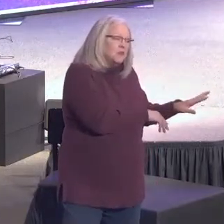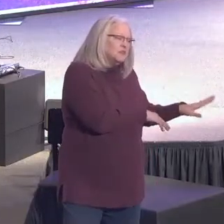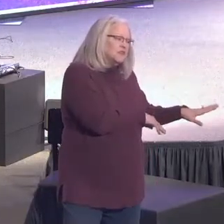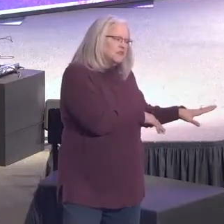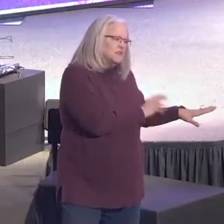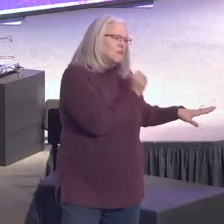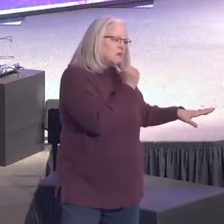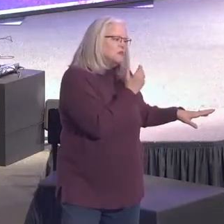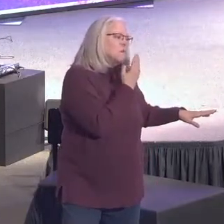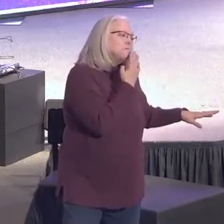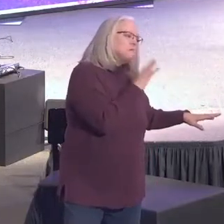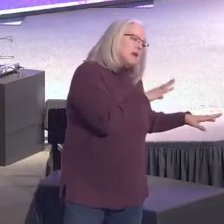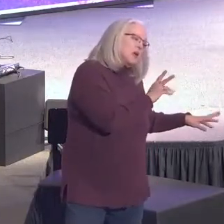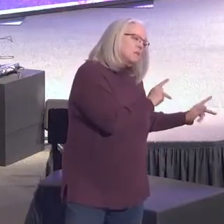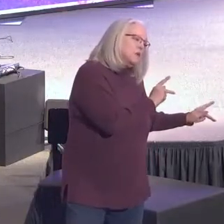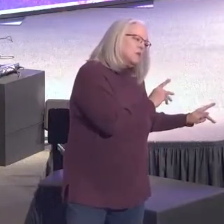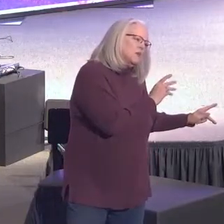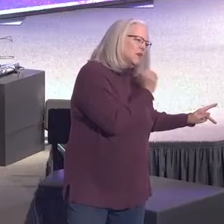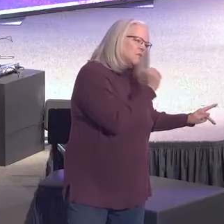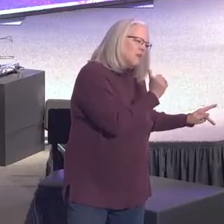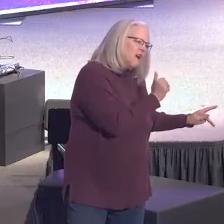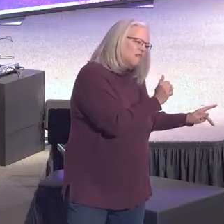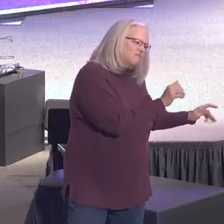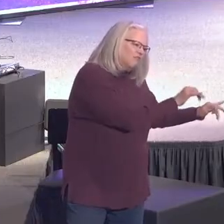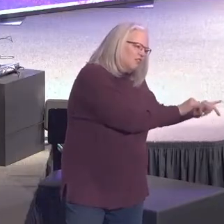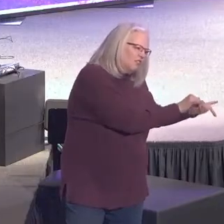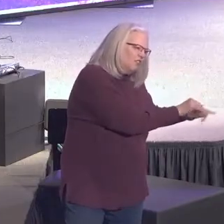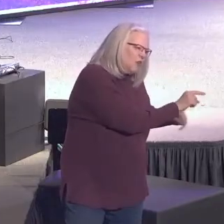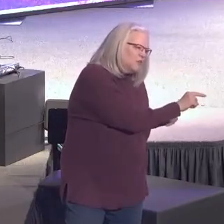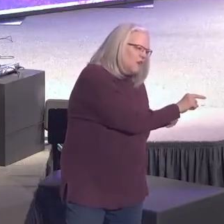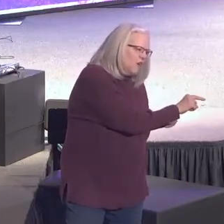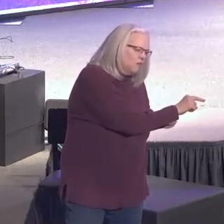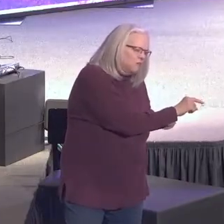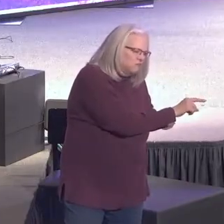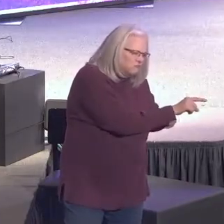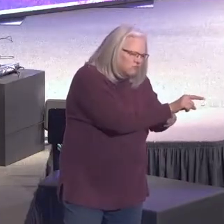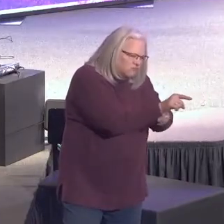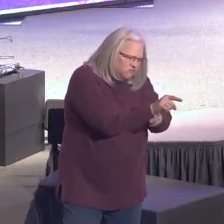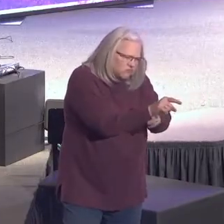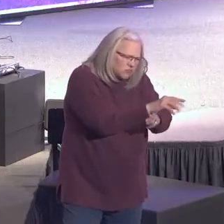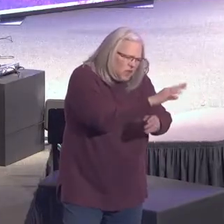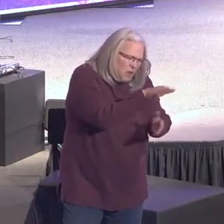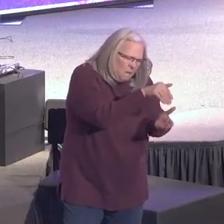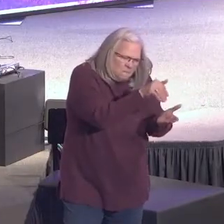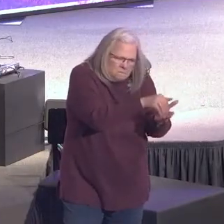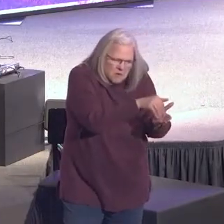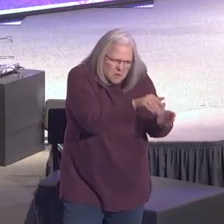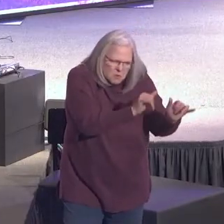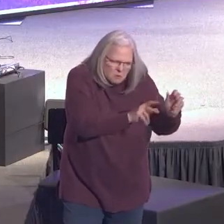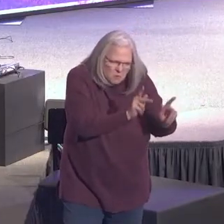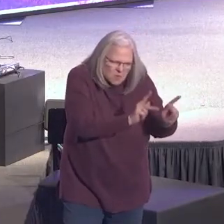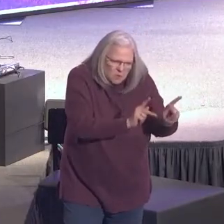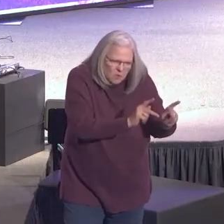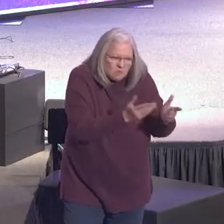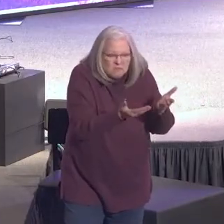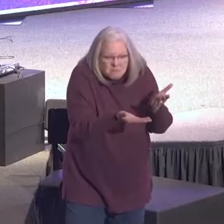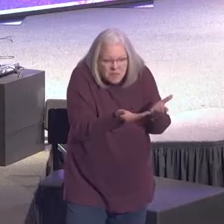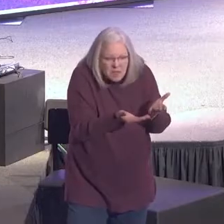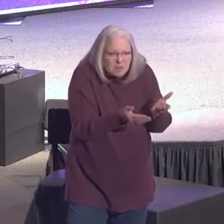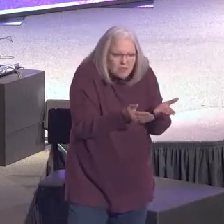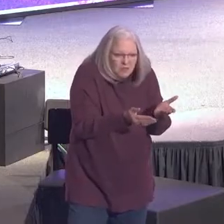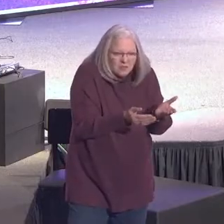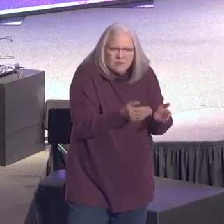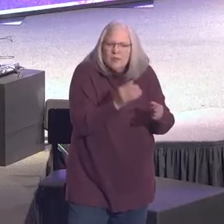don't think I'm in the bad category. It's like God grades on a curve. There's a barrier